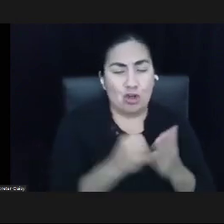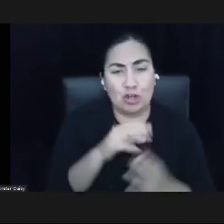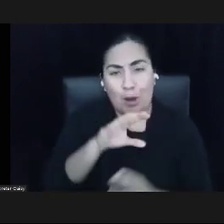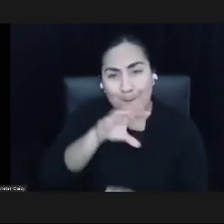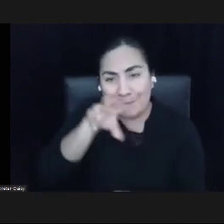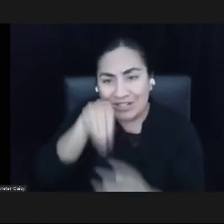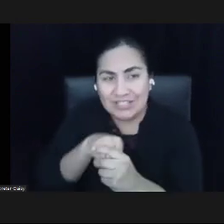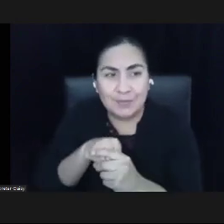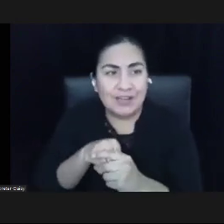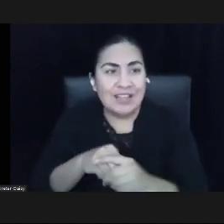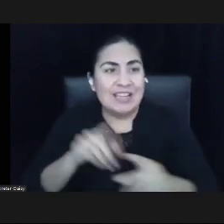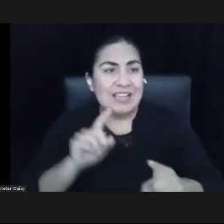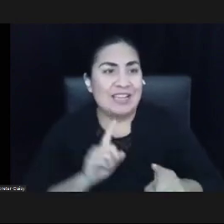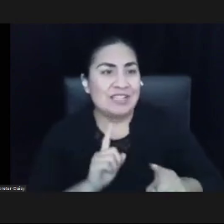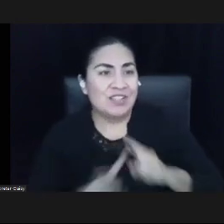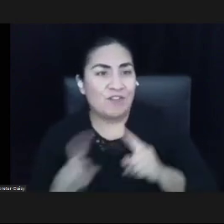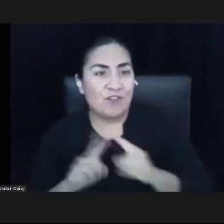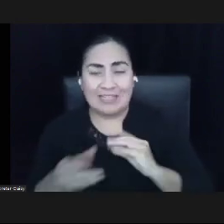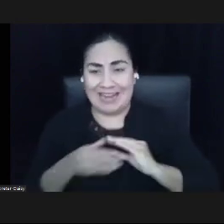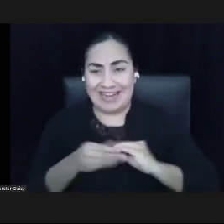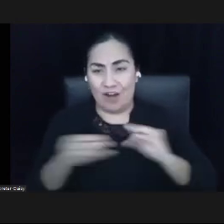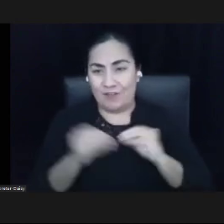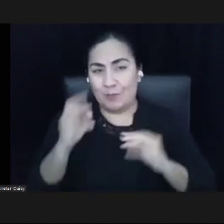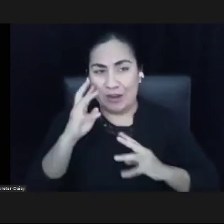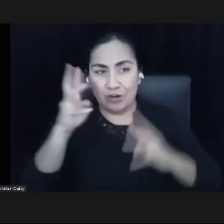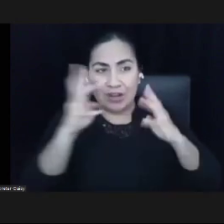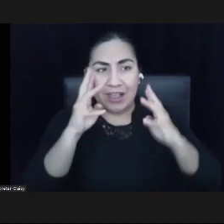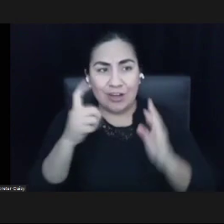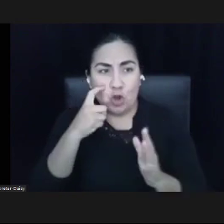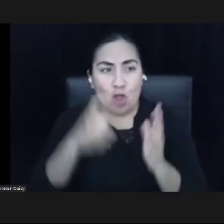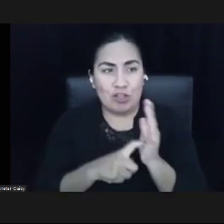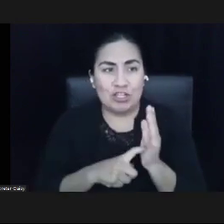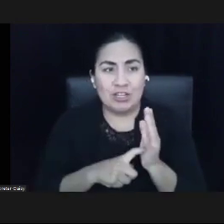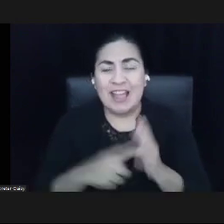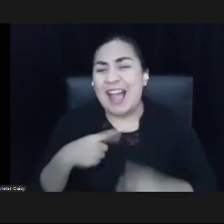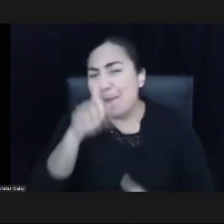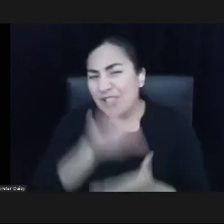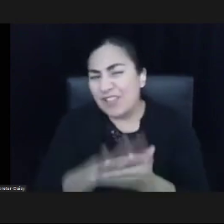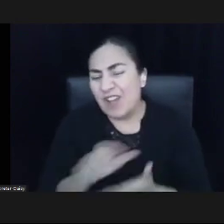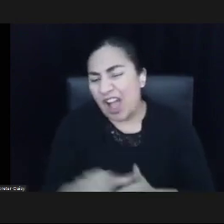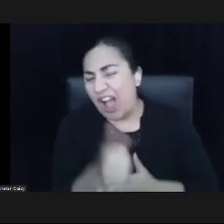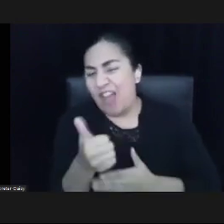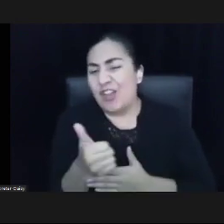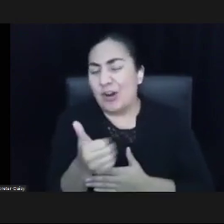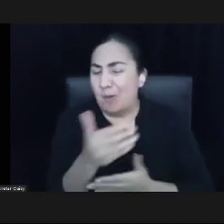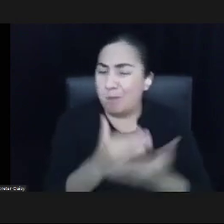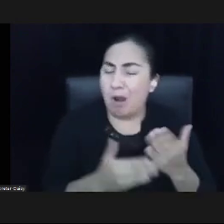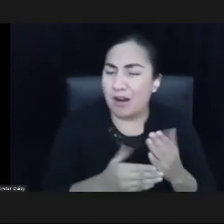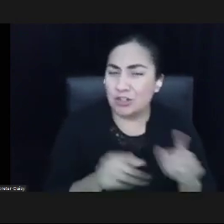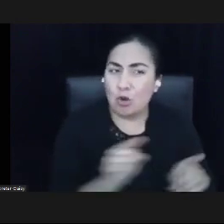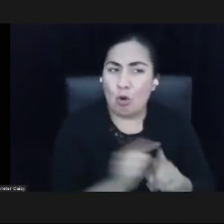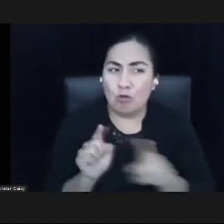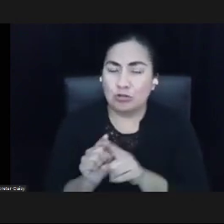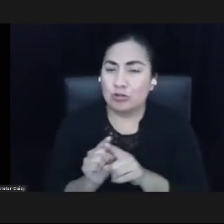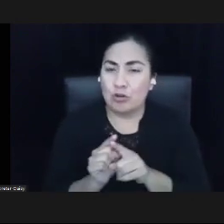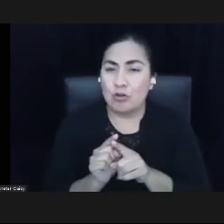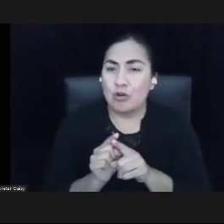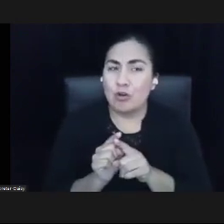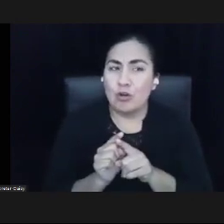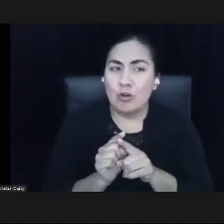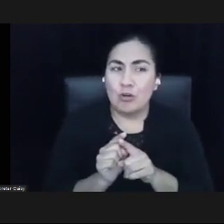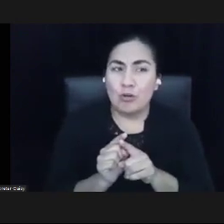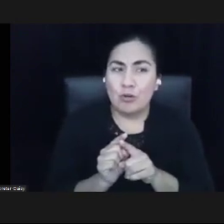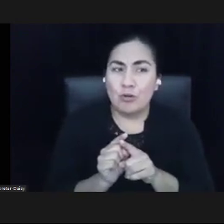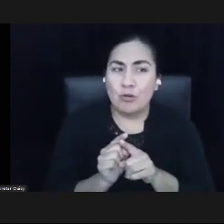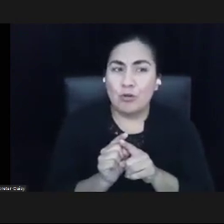that are being created and acknowledging that. And the other part, I think, is redress. You know, so what is the commitment and what is